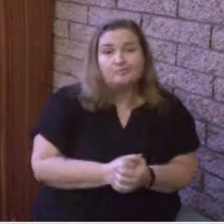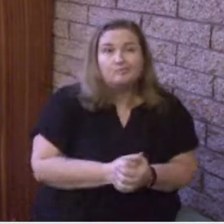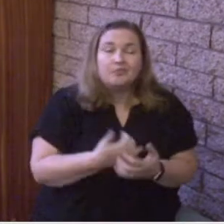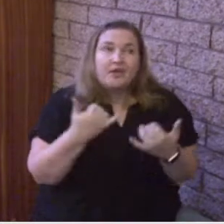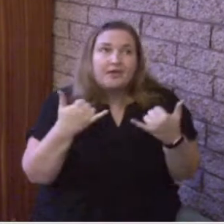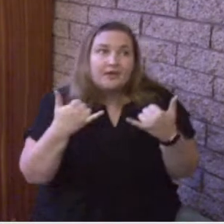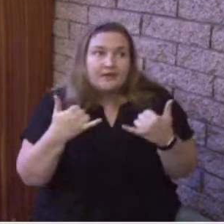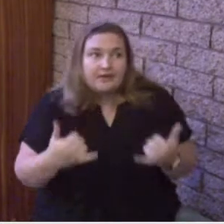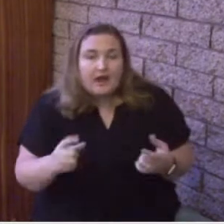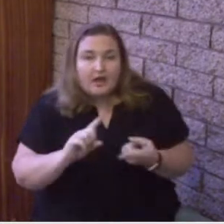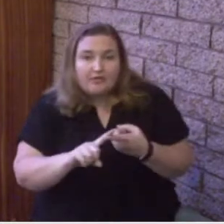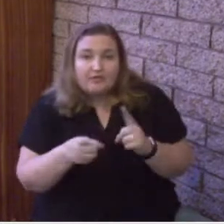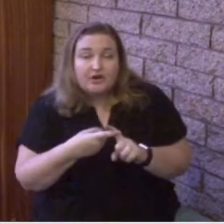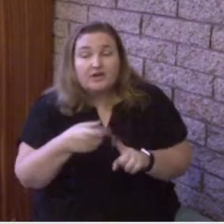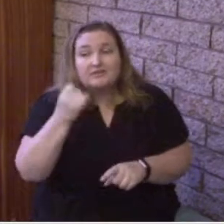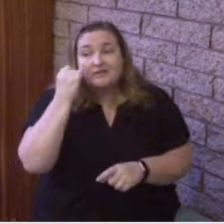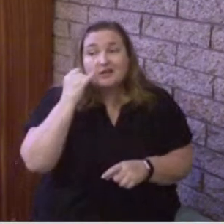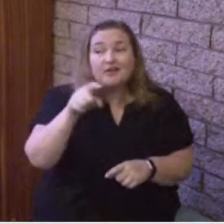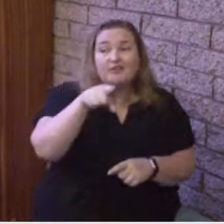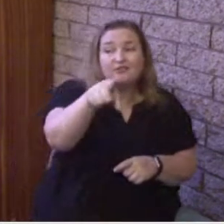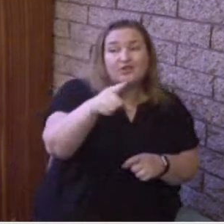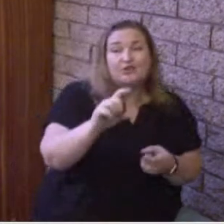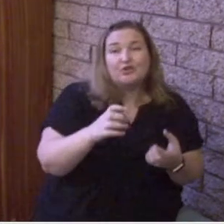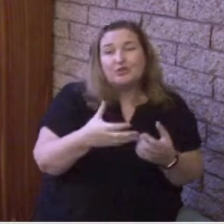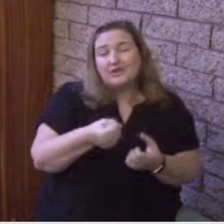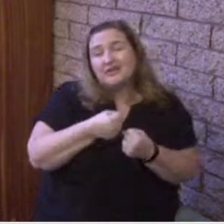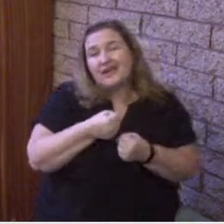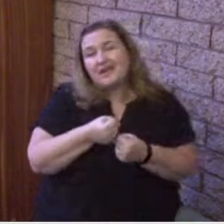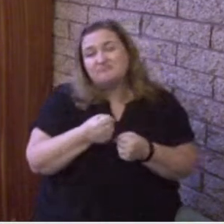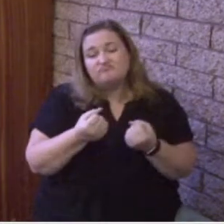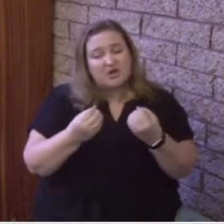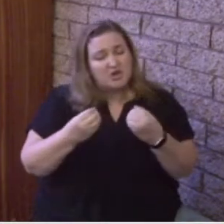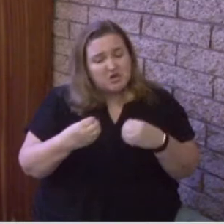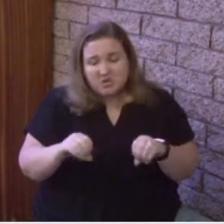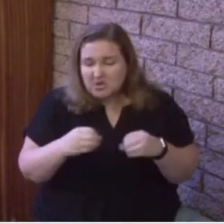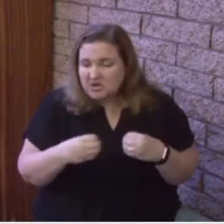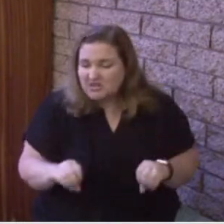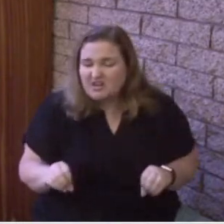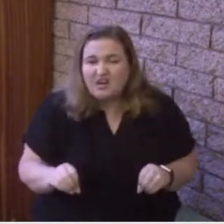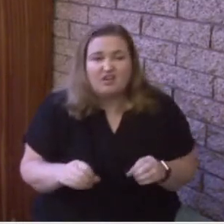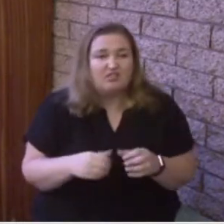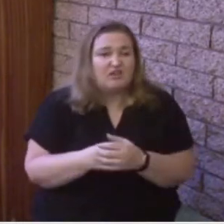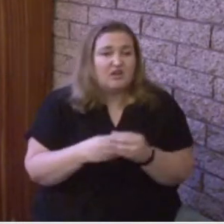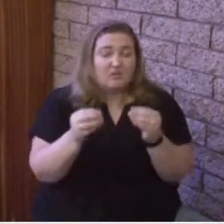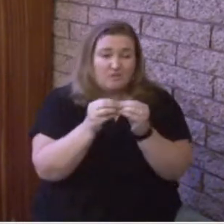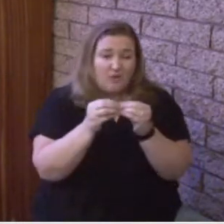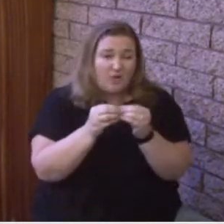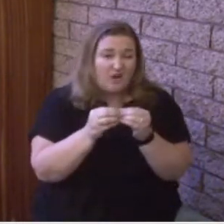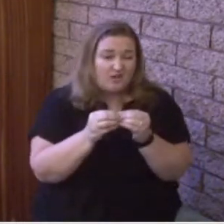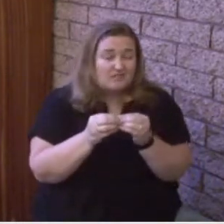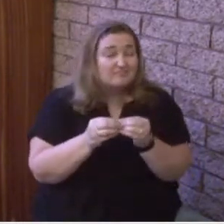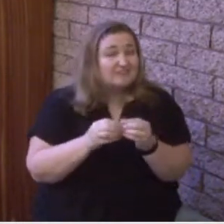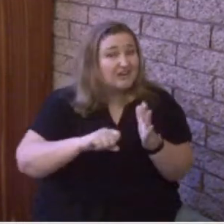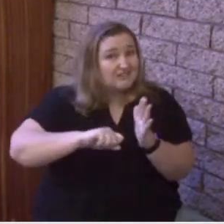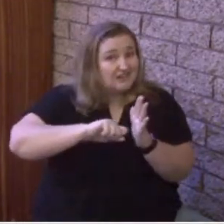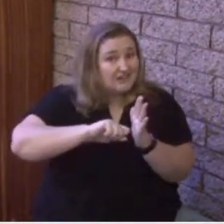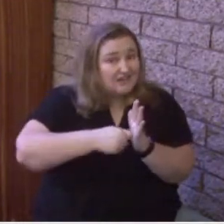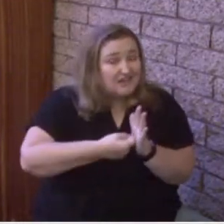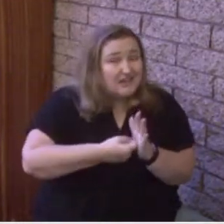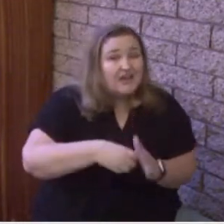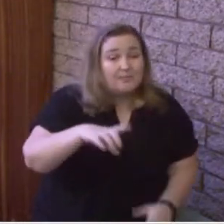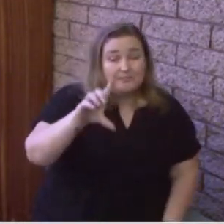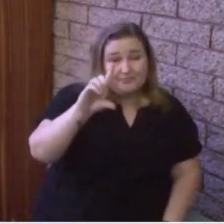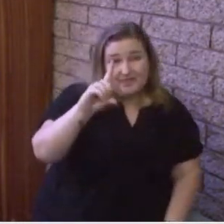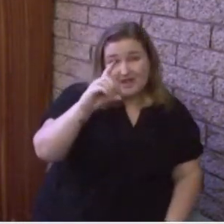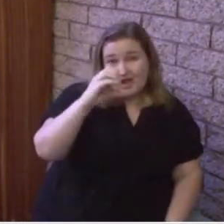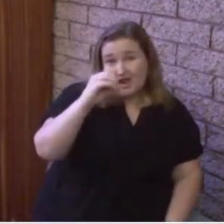else out of today, I want you to understand this key doctrine, this key doctrine of what we call the Apostles'